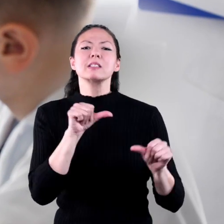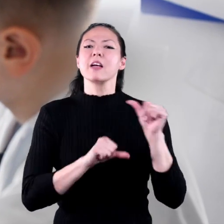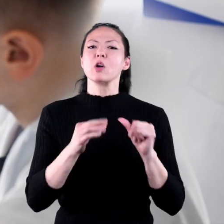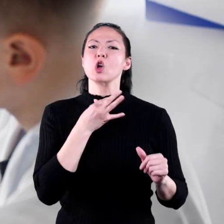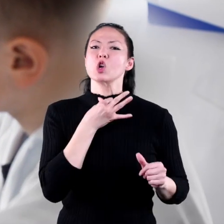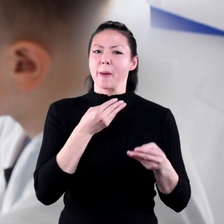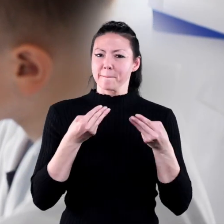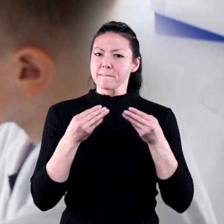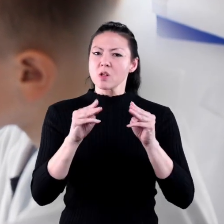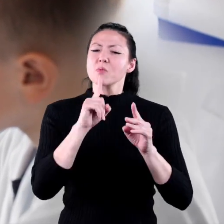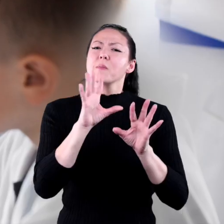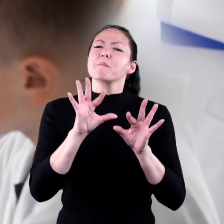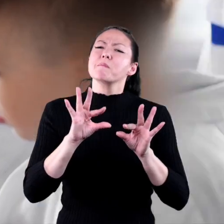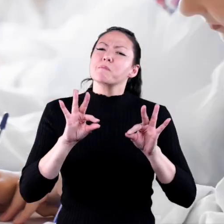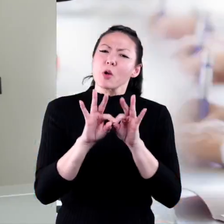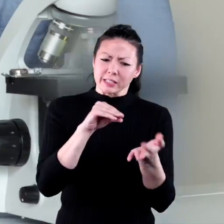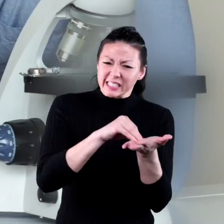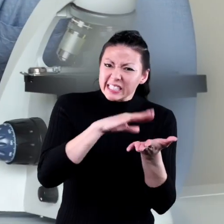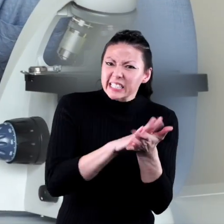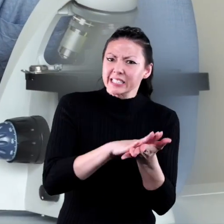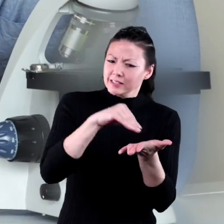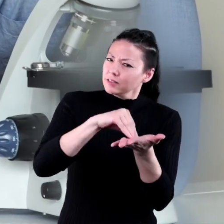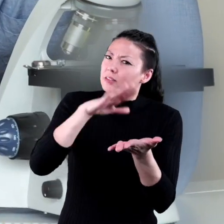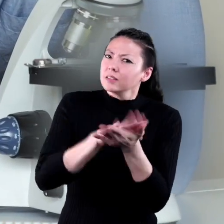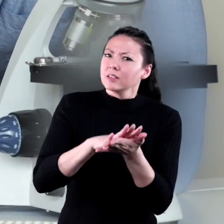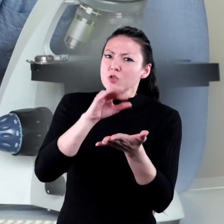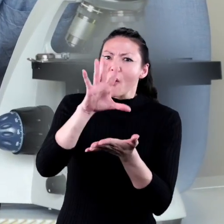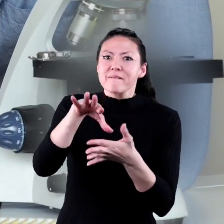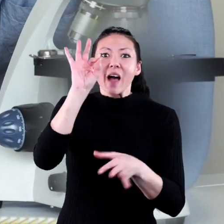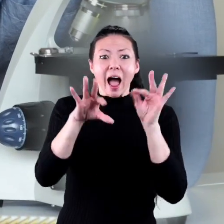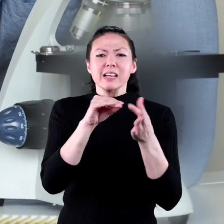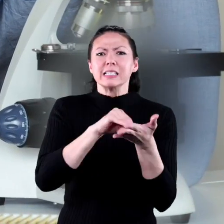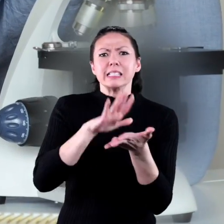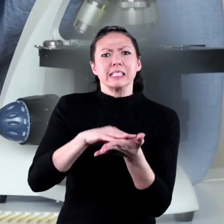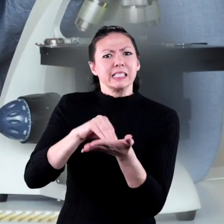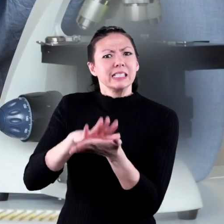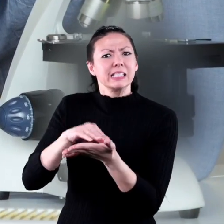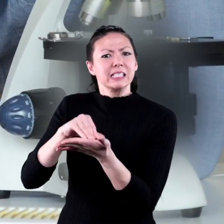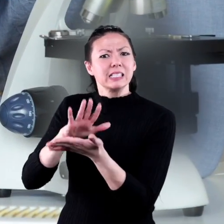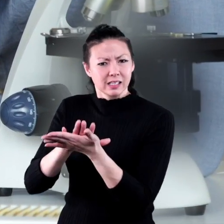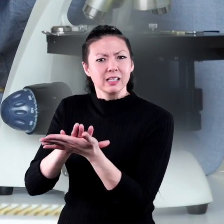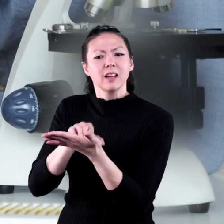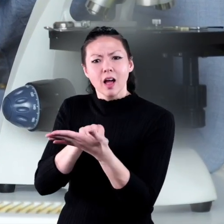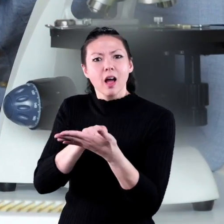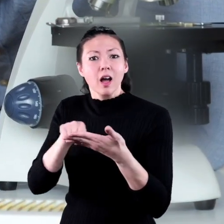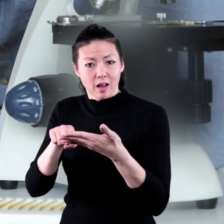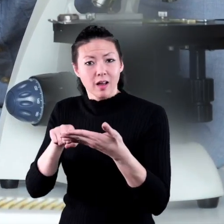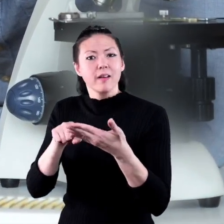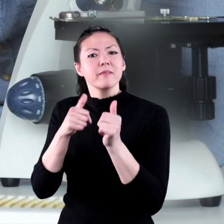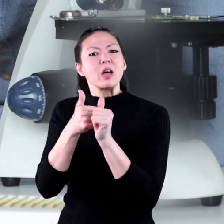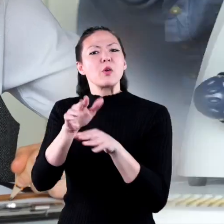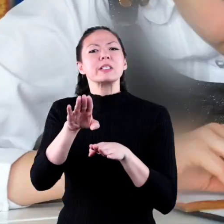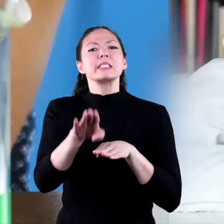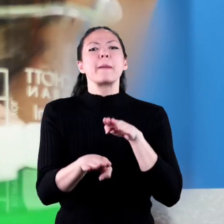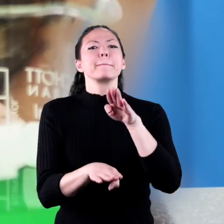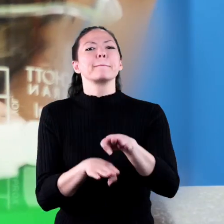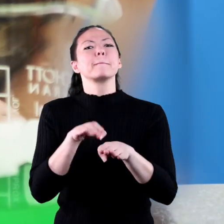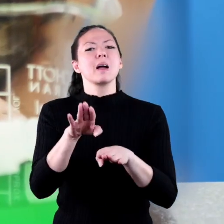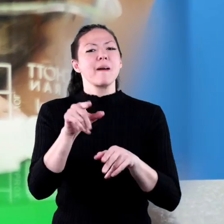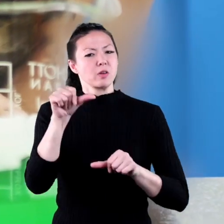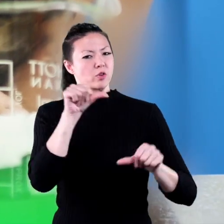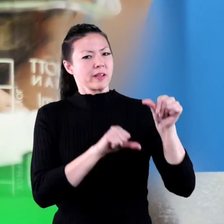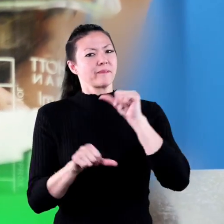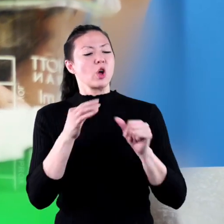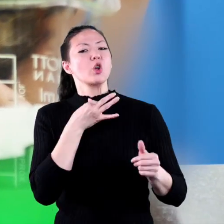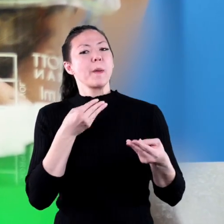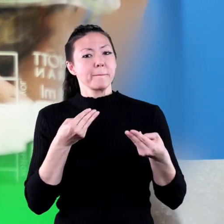important to keep a notebook and keep a record of your findings as you follow the steps of the Scientific Method. Let's run